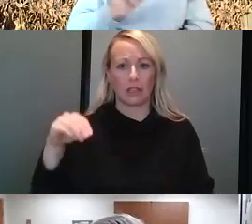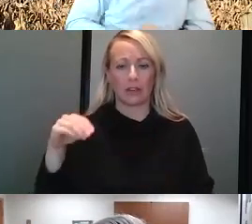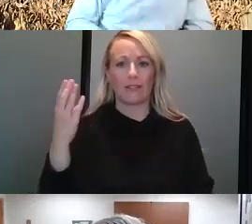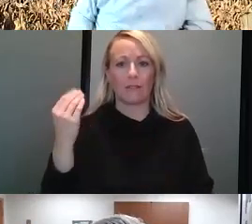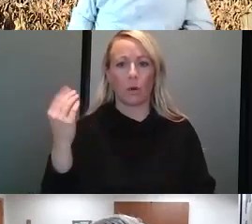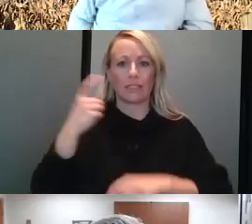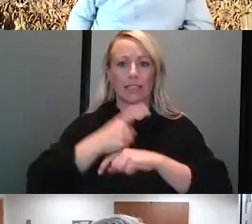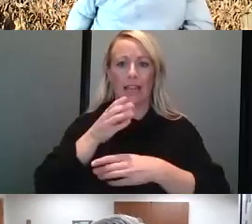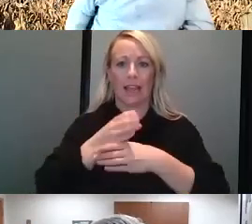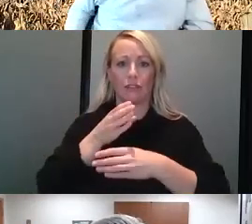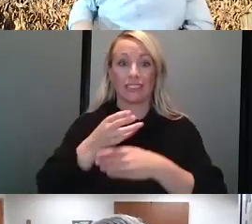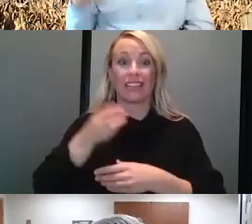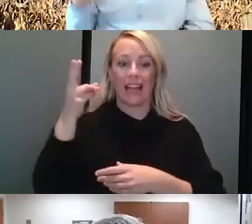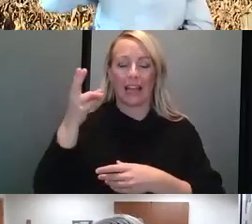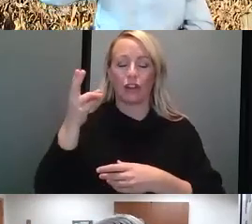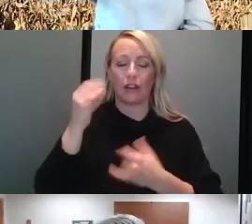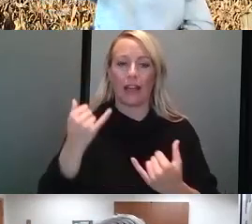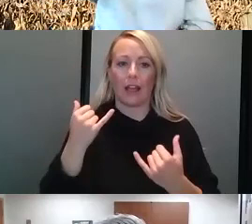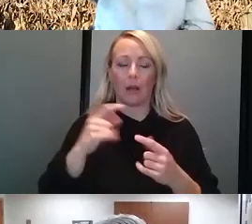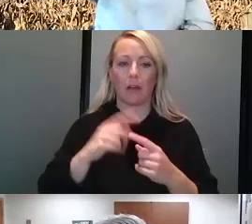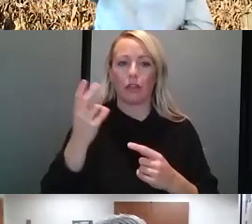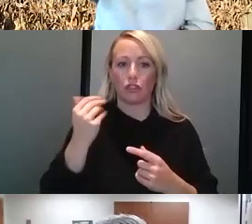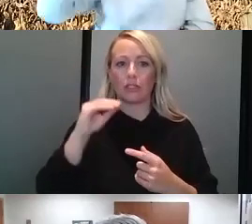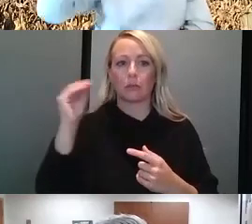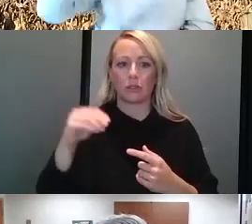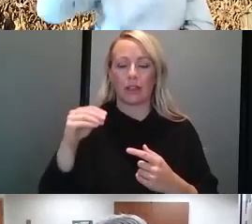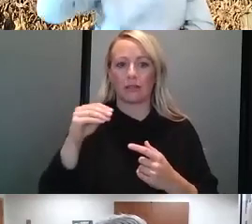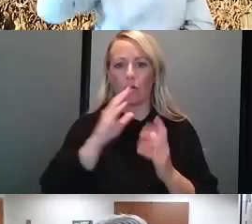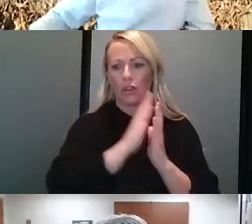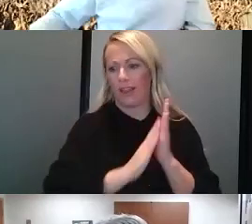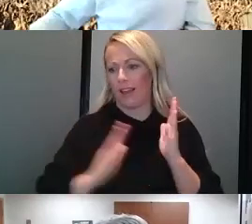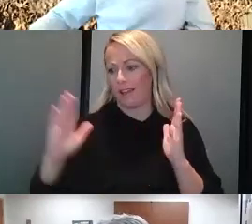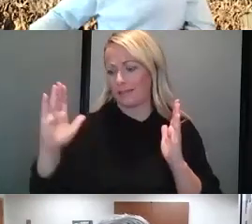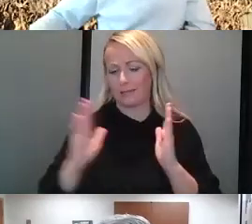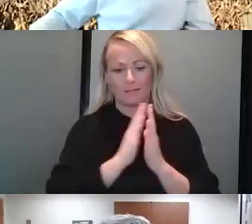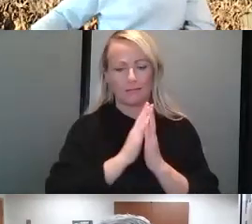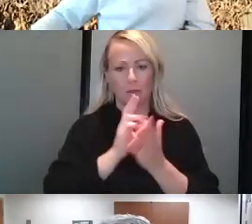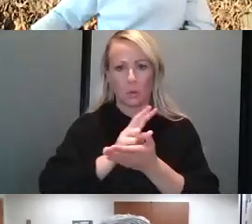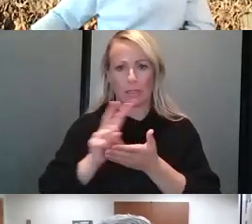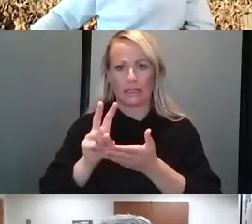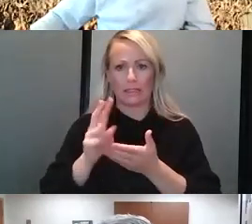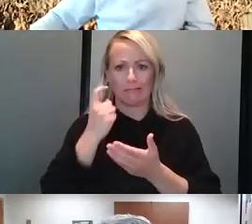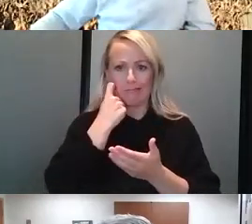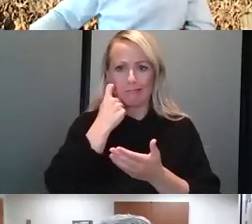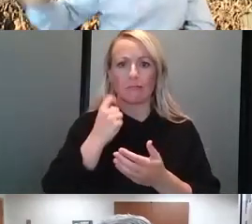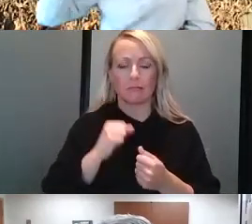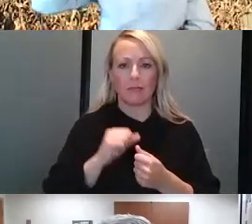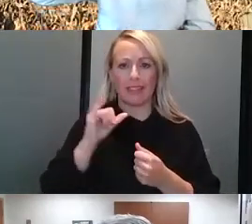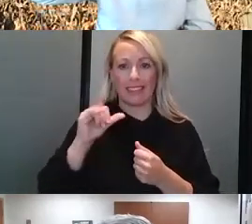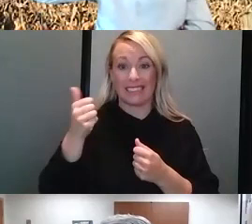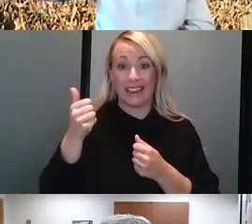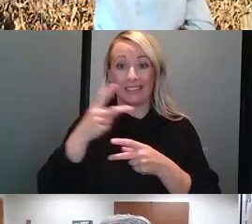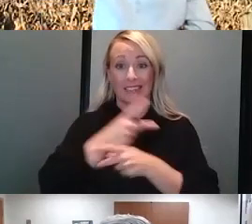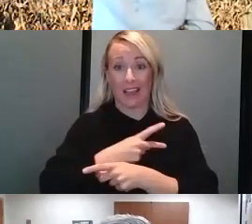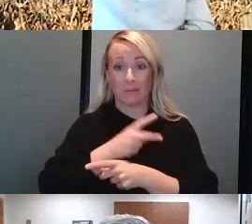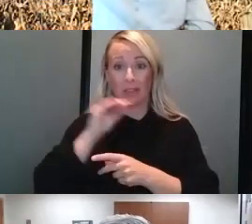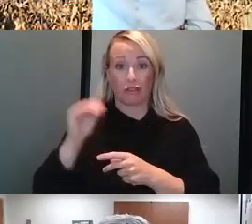average. It's actually higher than that now, but 13% over the last two weeks, which is 10 times the rate